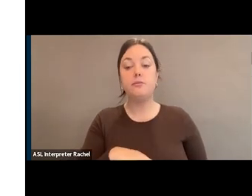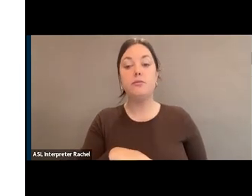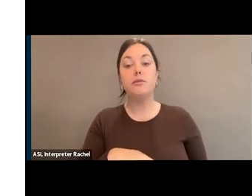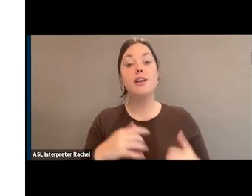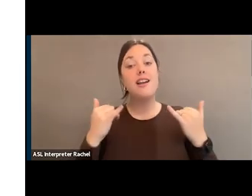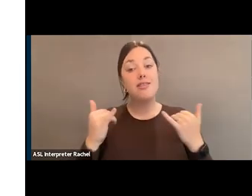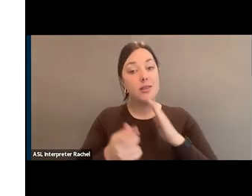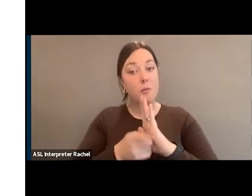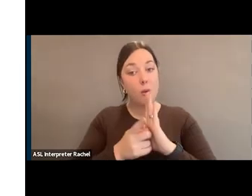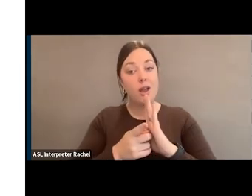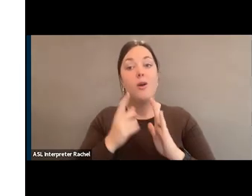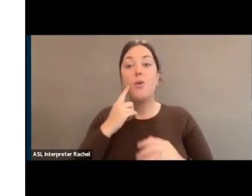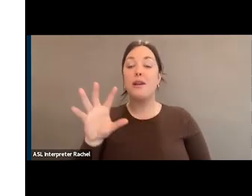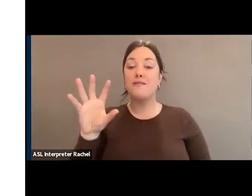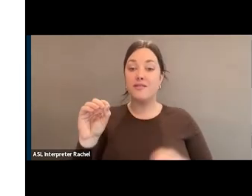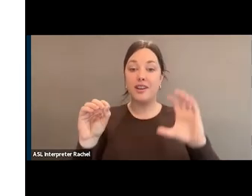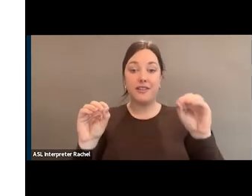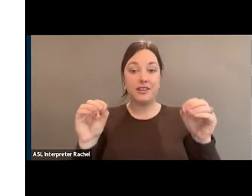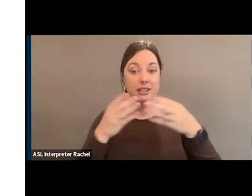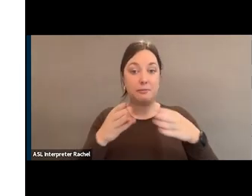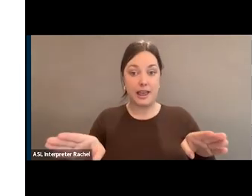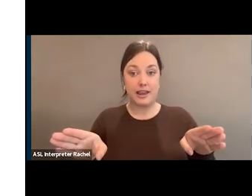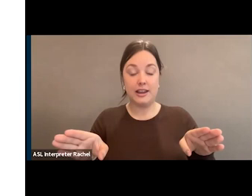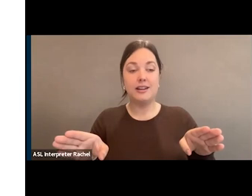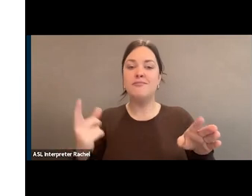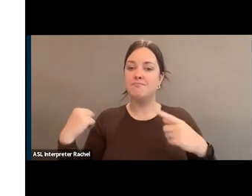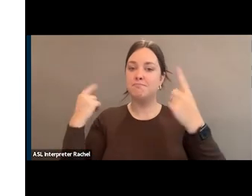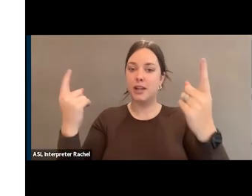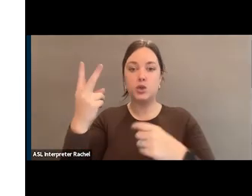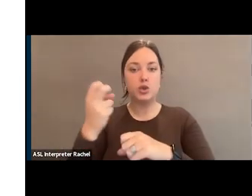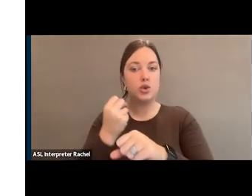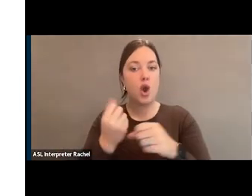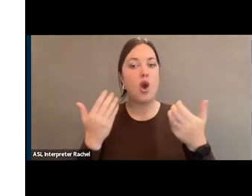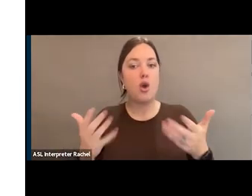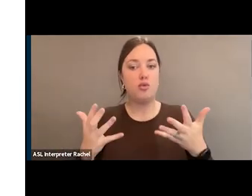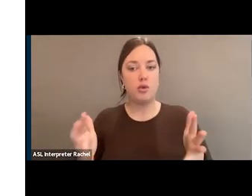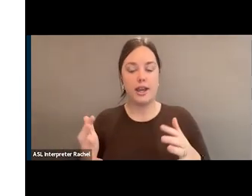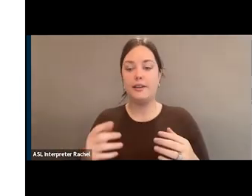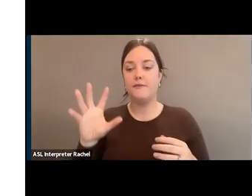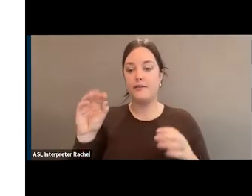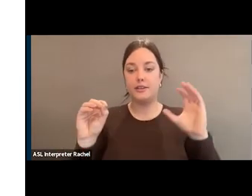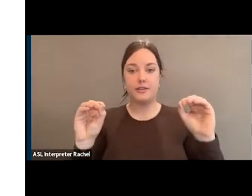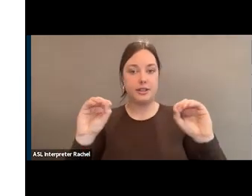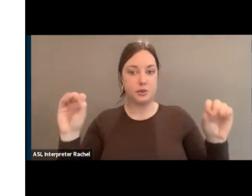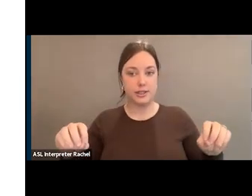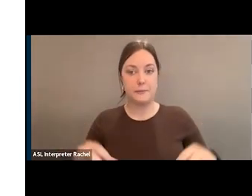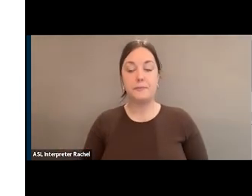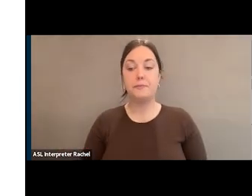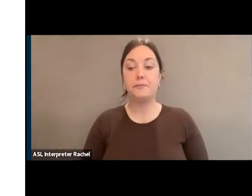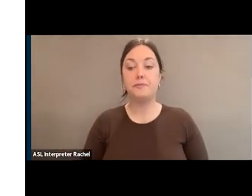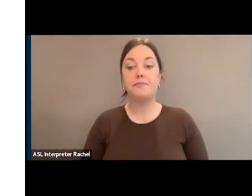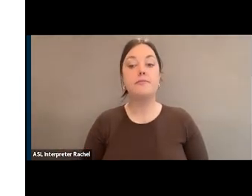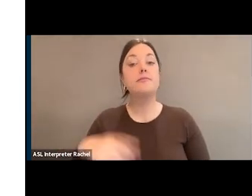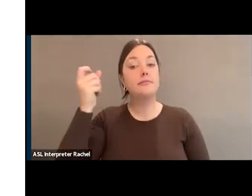it would be a 50-50 split, which is what they've been doing for the last two years anyways. Of course, what that means is Vice